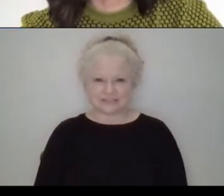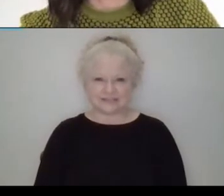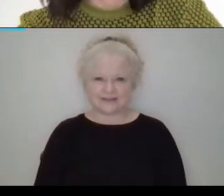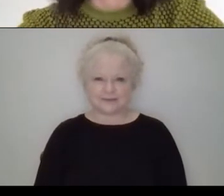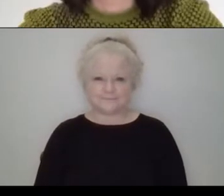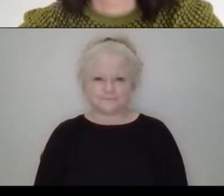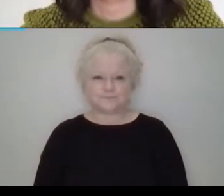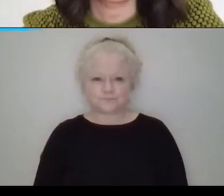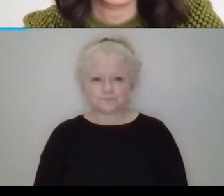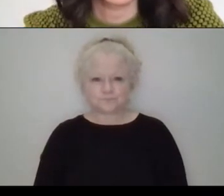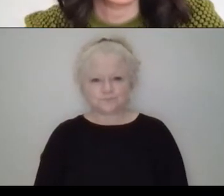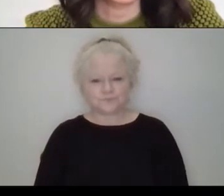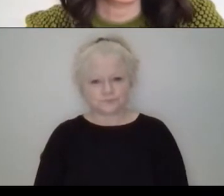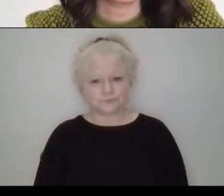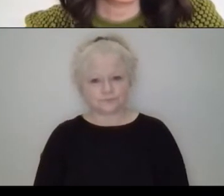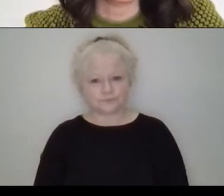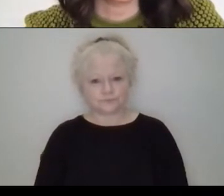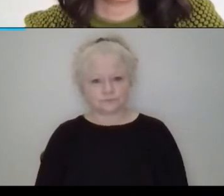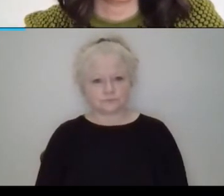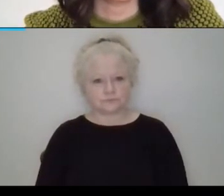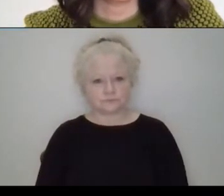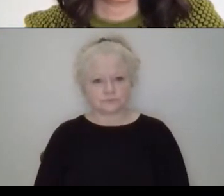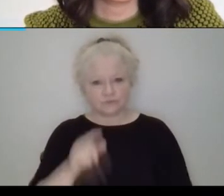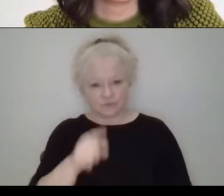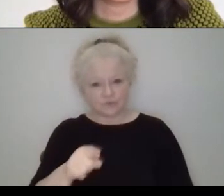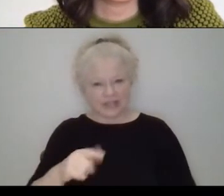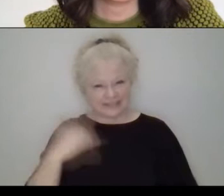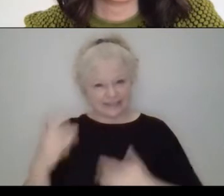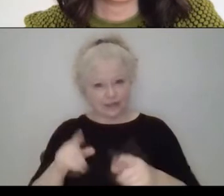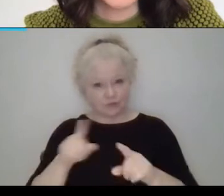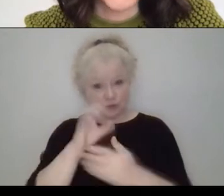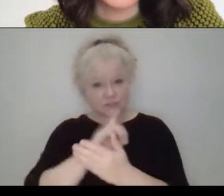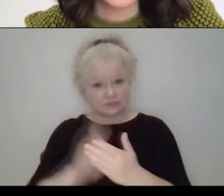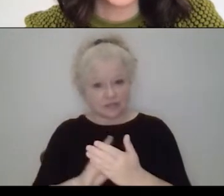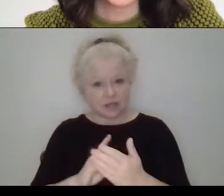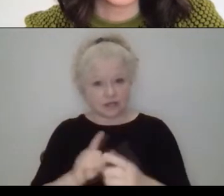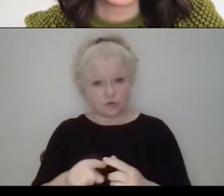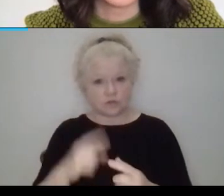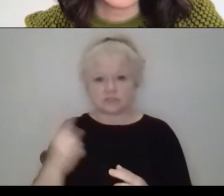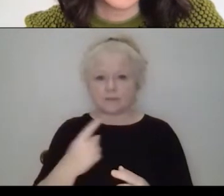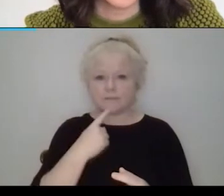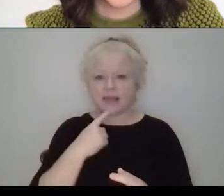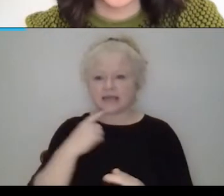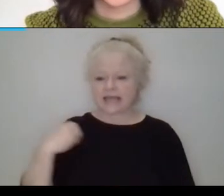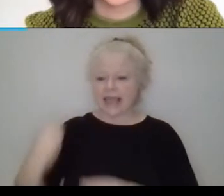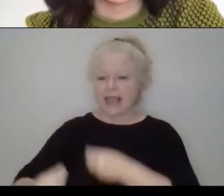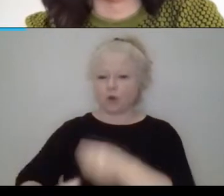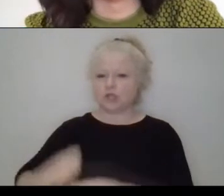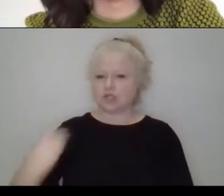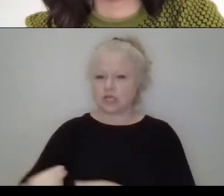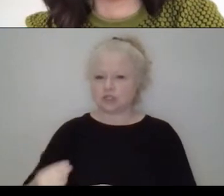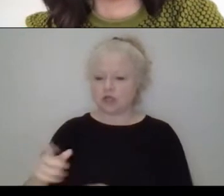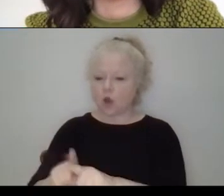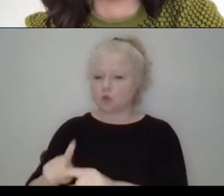it's also exciting, um, that when you're designing something, when there's something that has a heritage, but it's more traditional